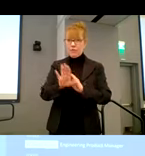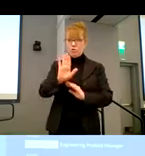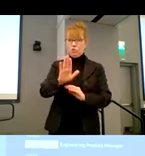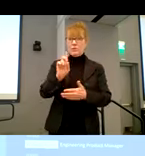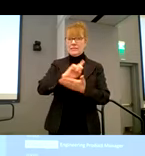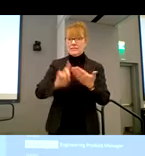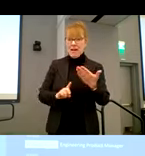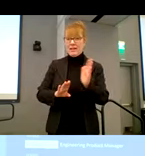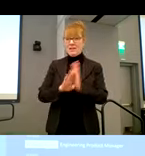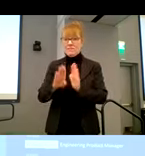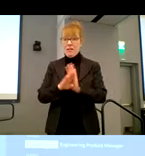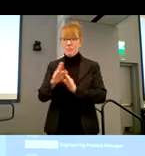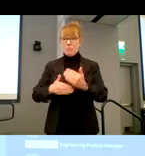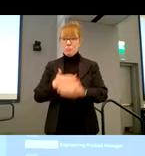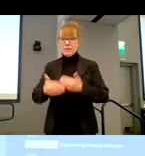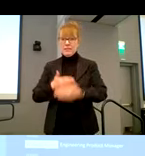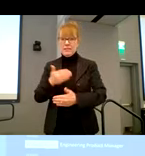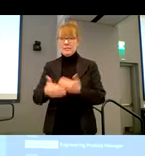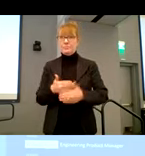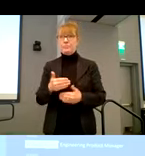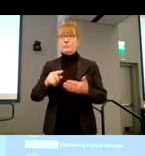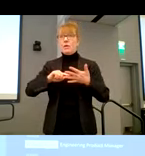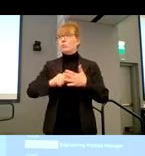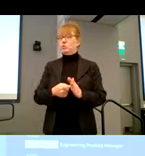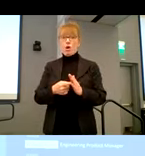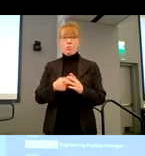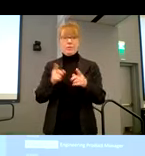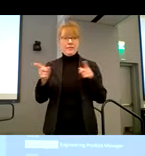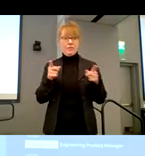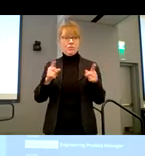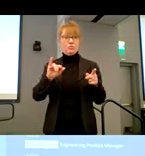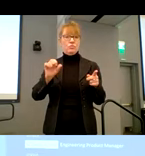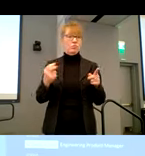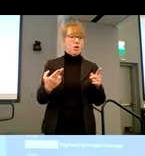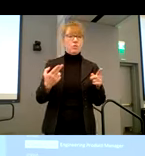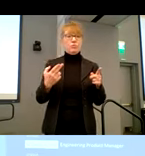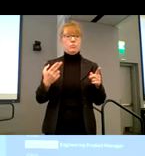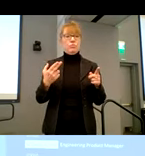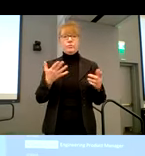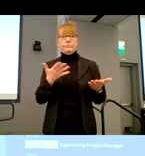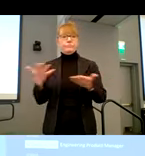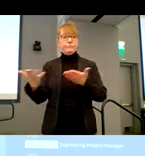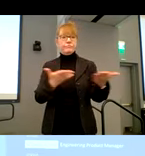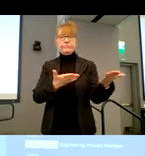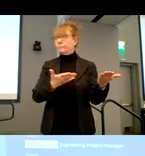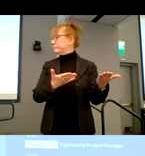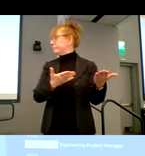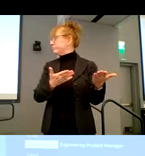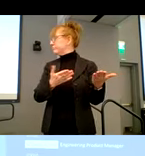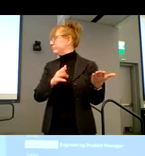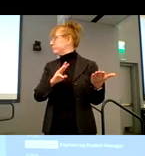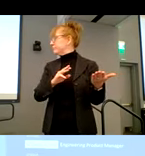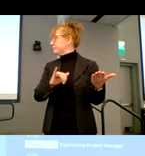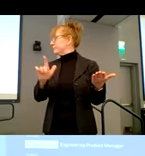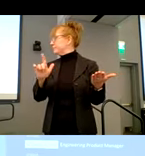development processes? So I'll start first with either our Josh or Will, if you want to kick us off here. Uh, absolutely. So,